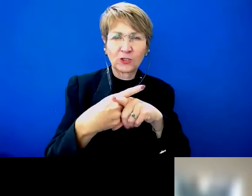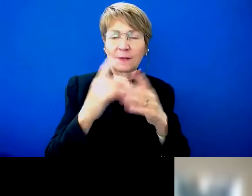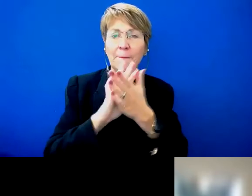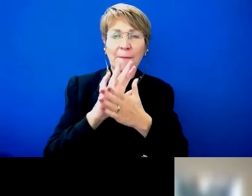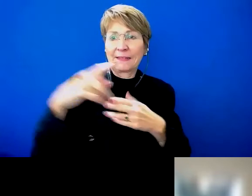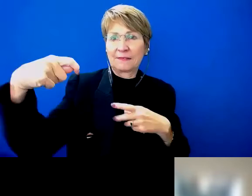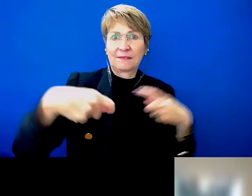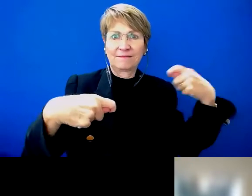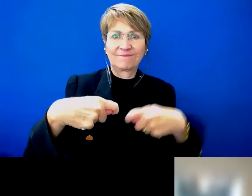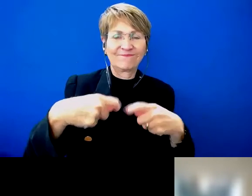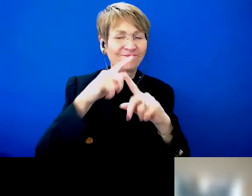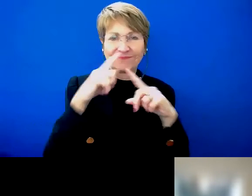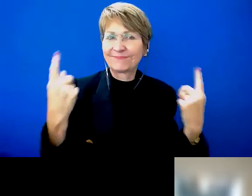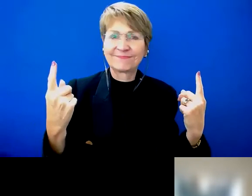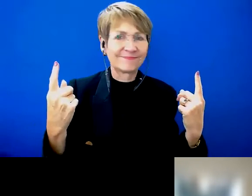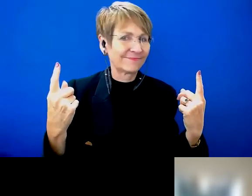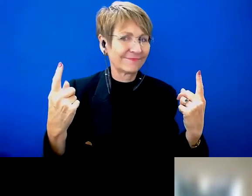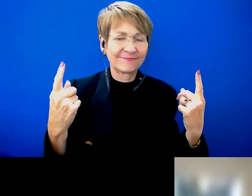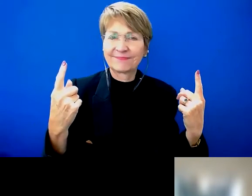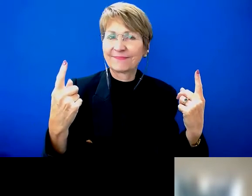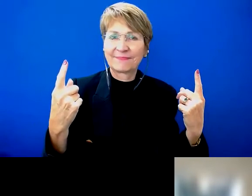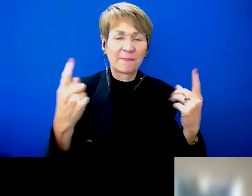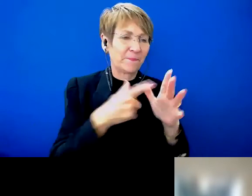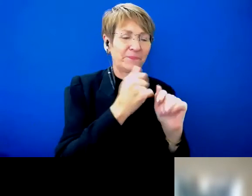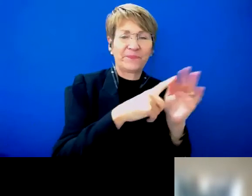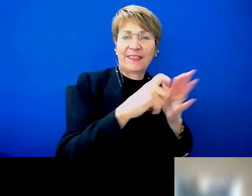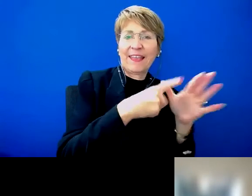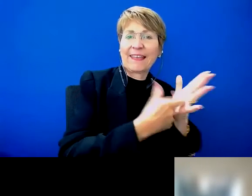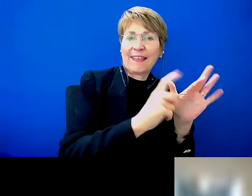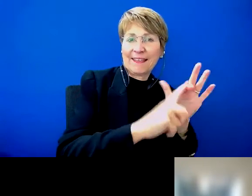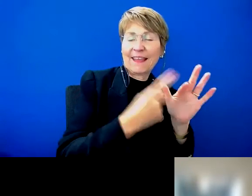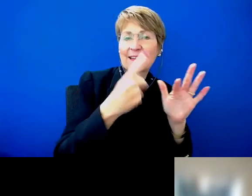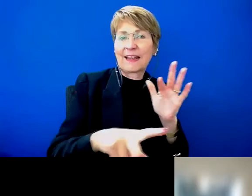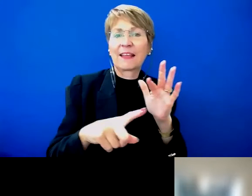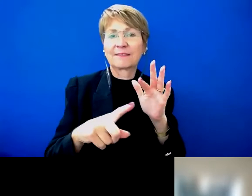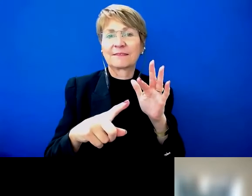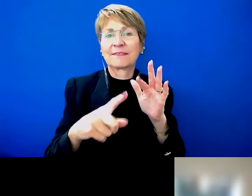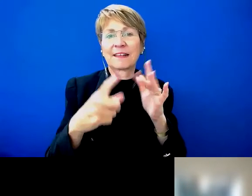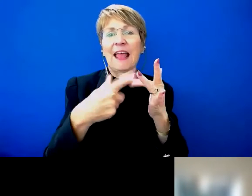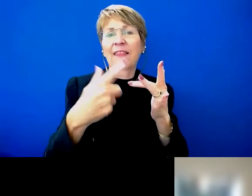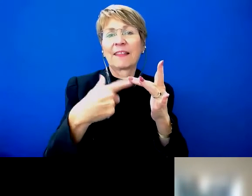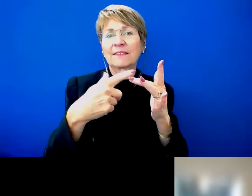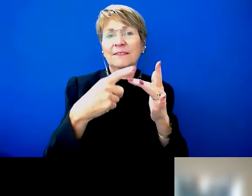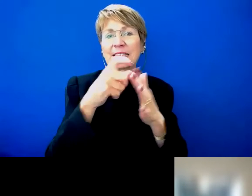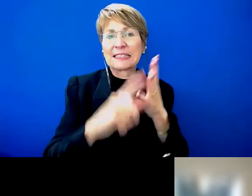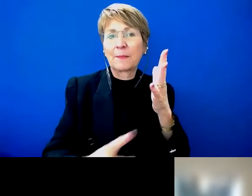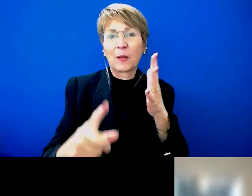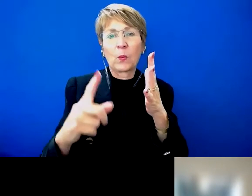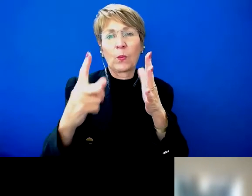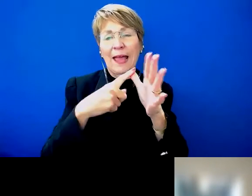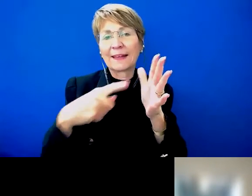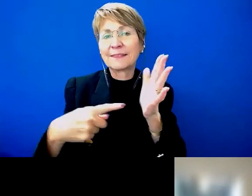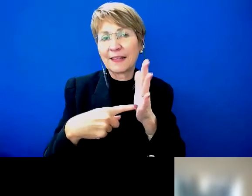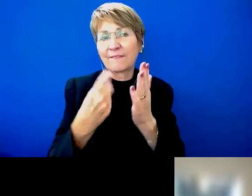the aged care packages and other disability and assistive technology